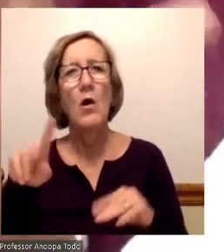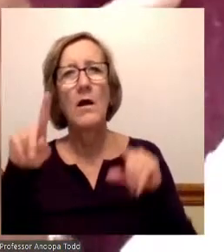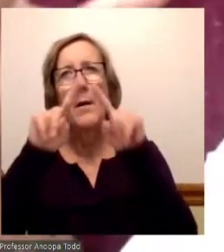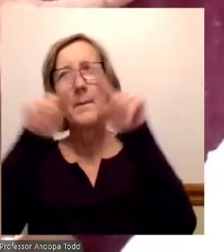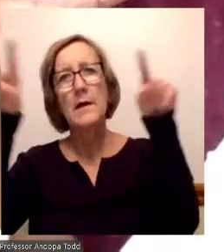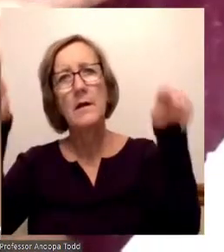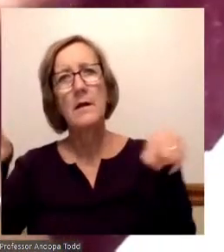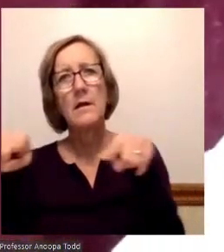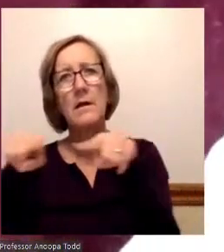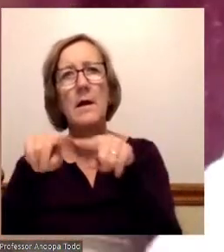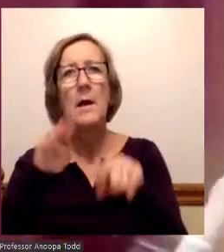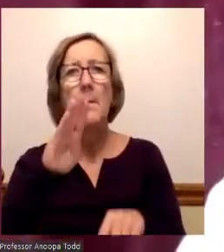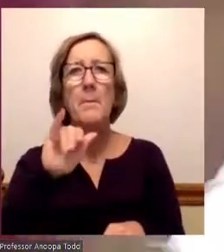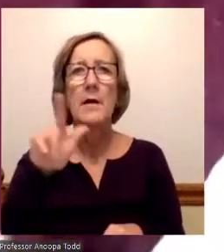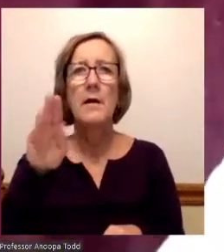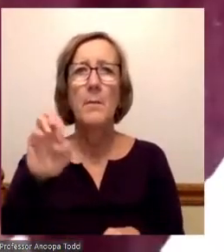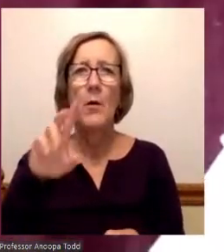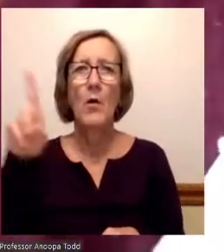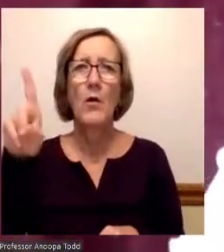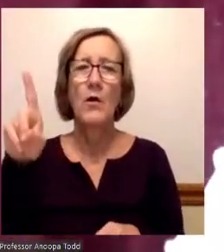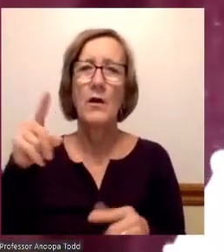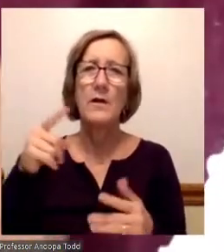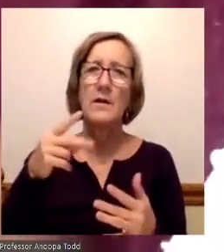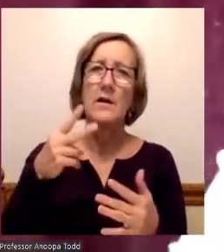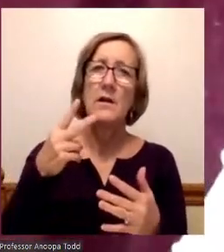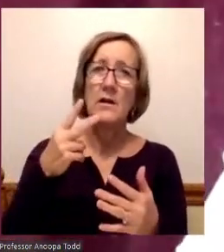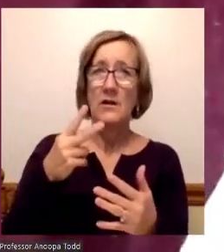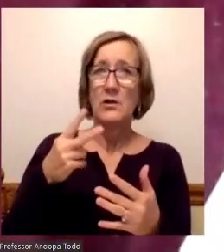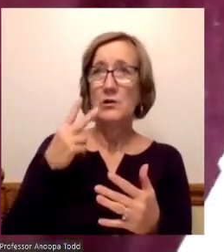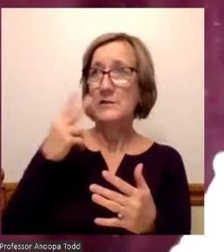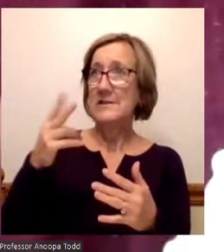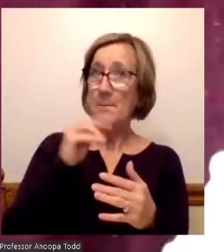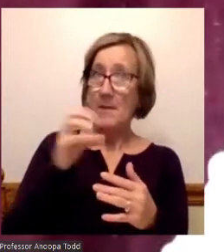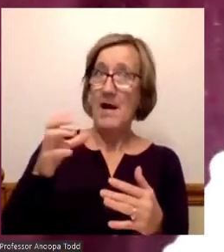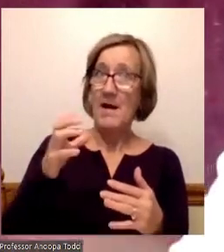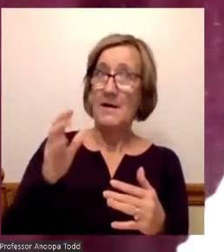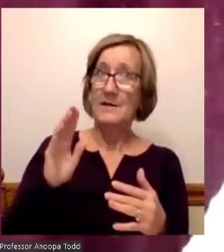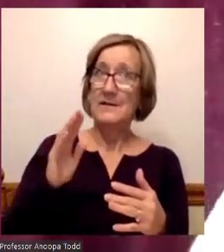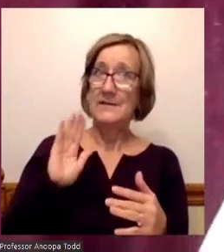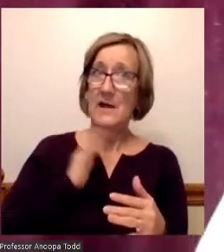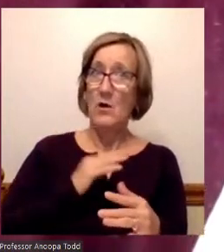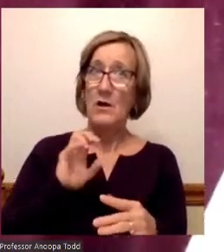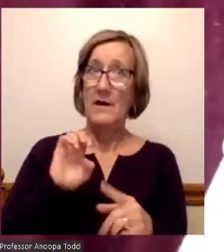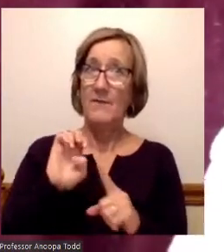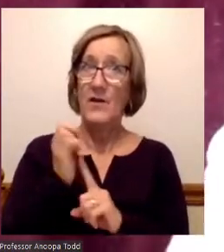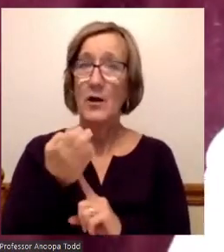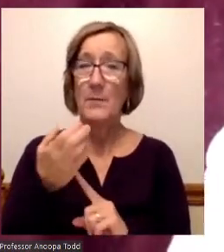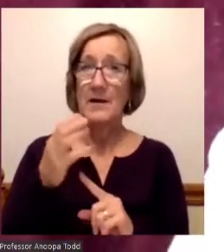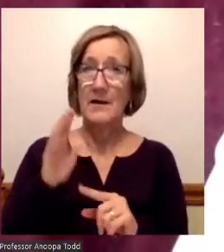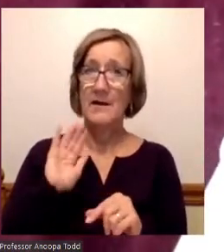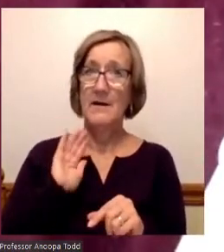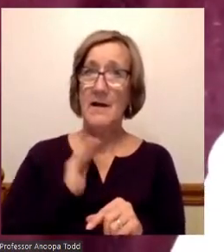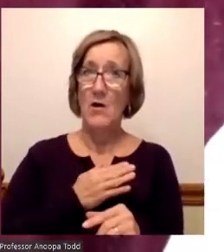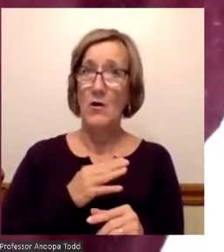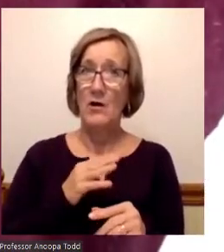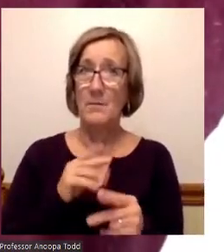this is our home. This is our environment. This is Mott. Mott has always been there. It's been Mott strong. The weaknesses, it was very difficult